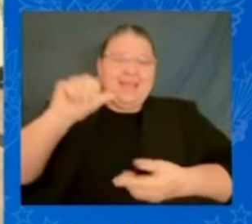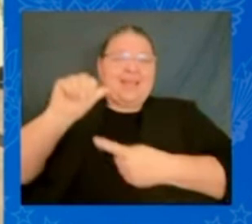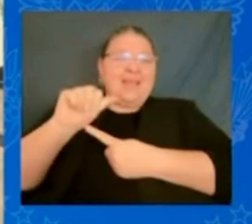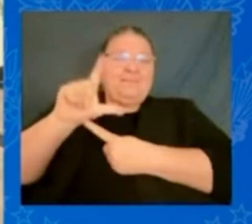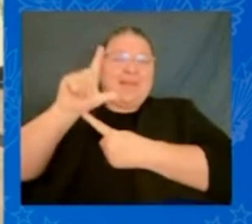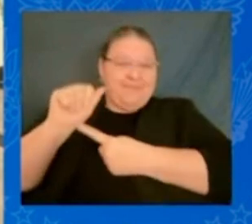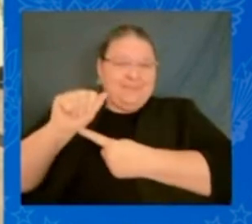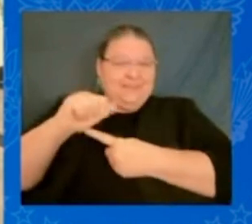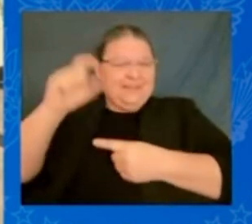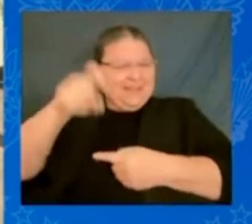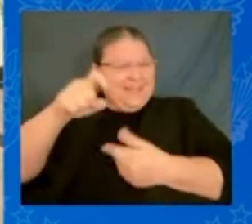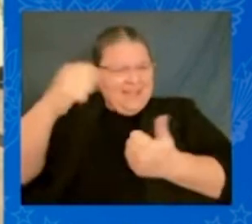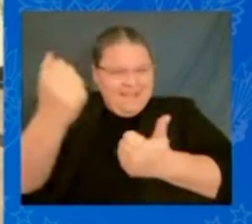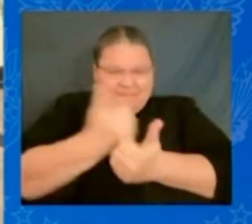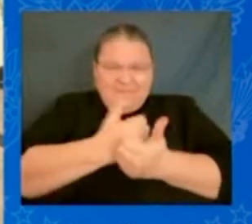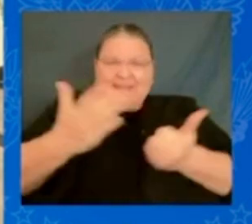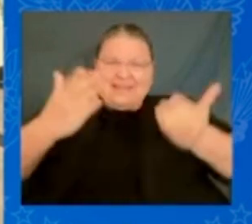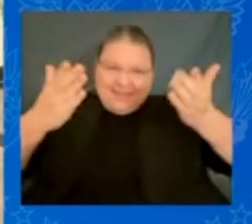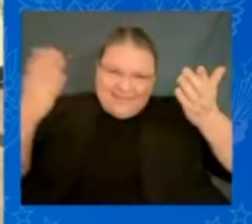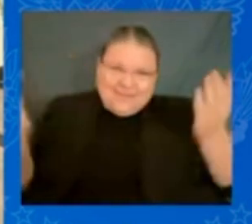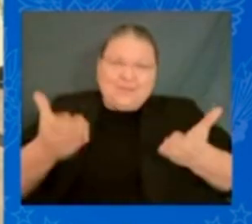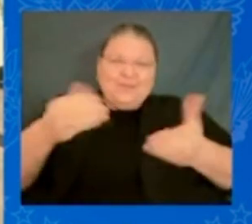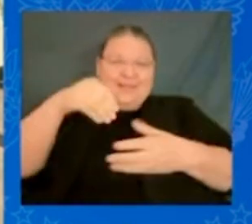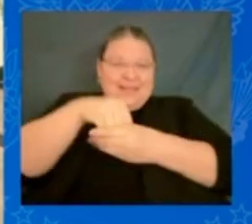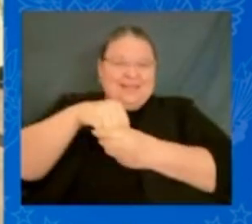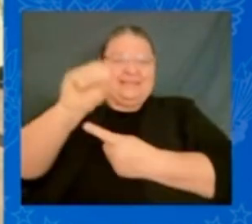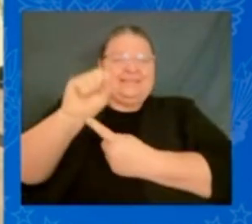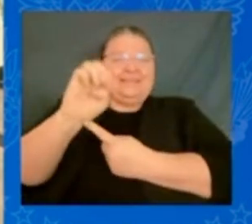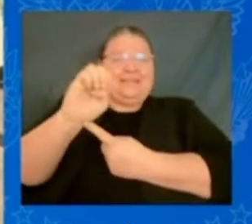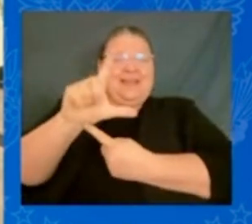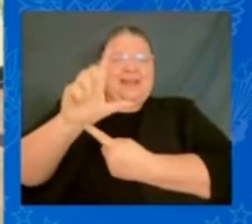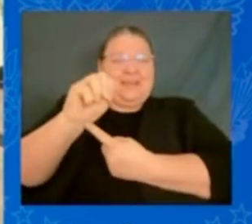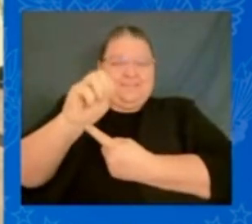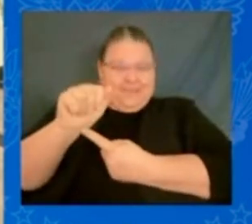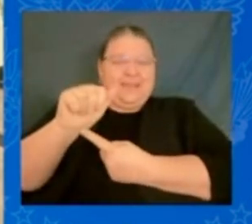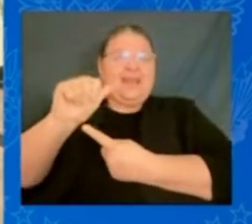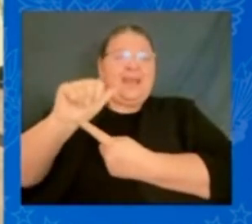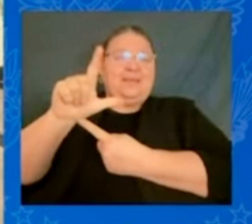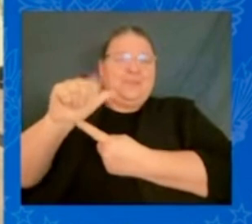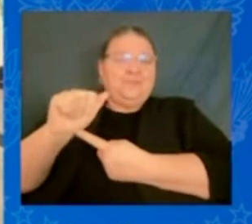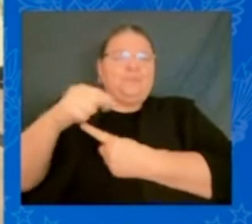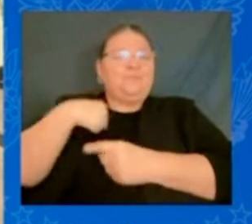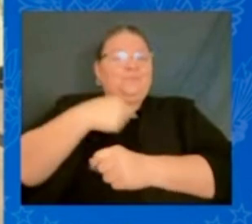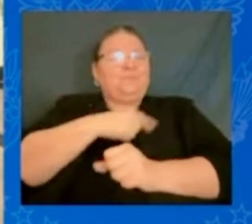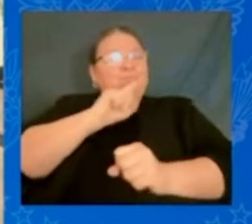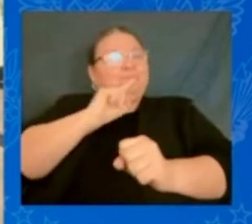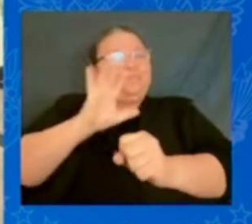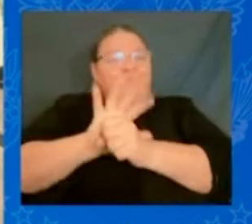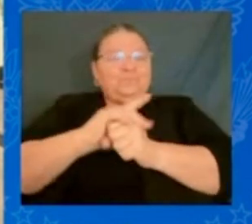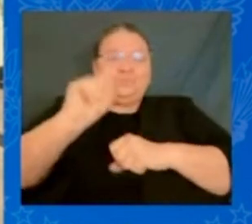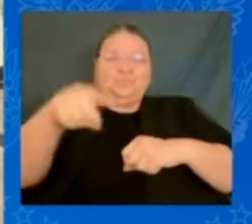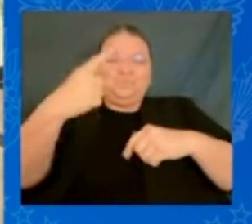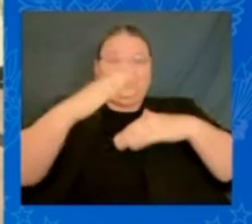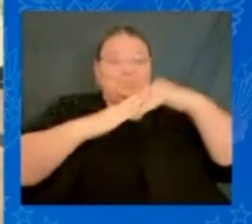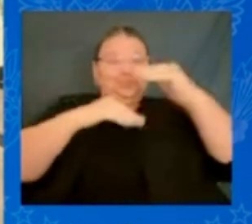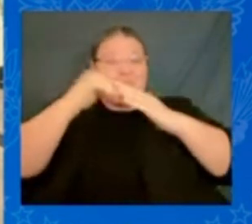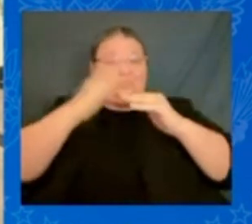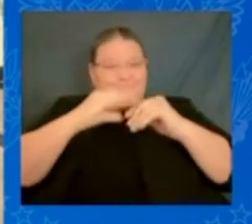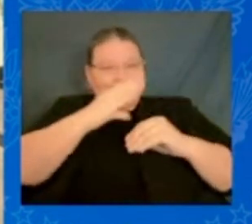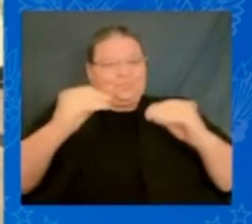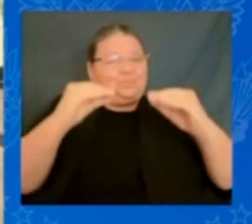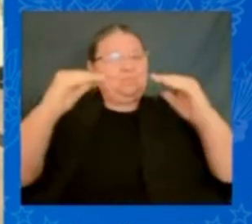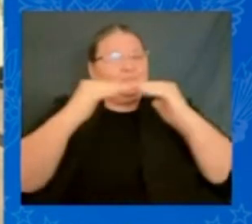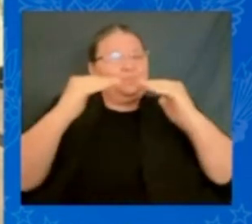Alabama we are committed to not only rebuild better and fairer but to rebuild and